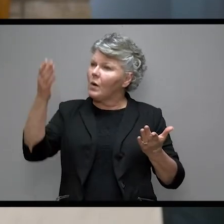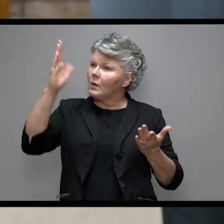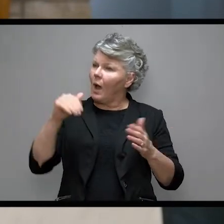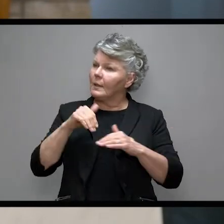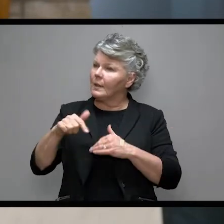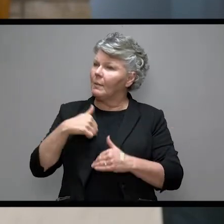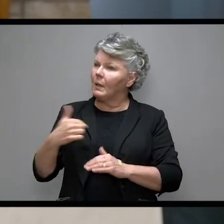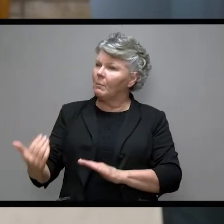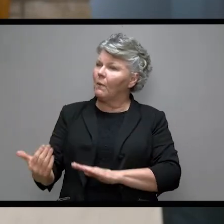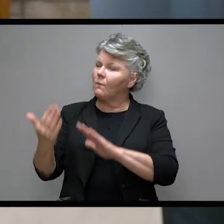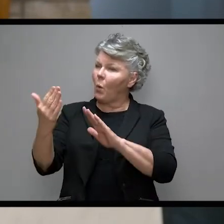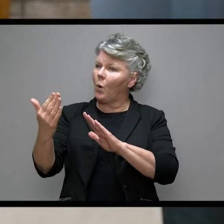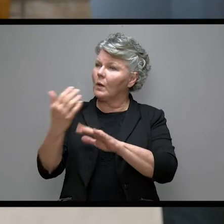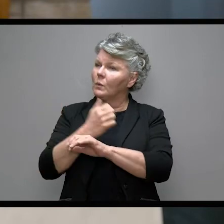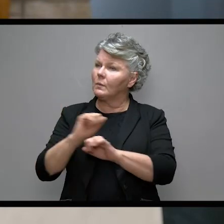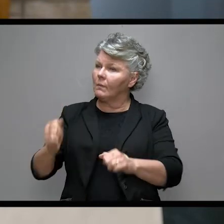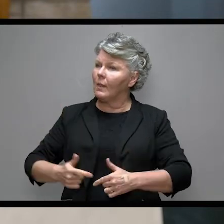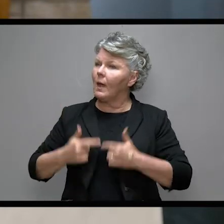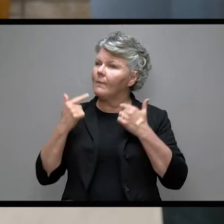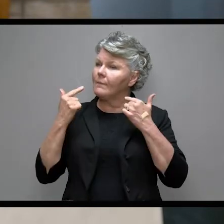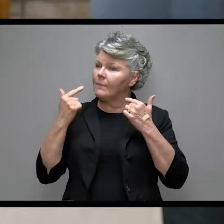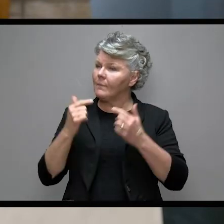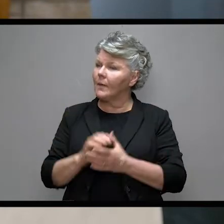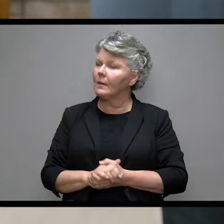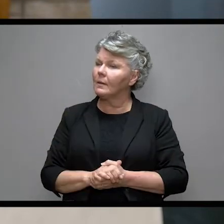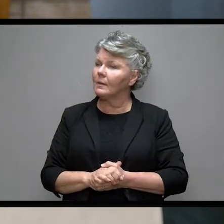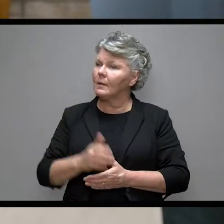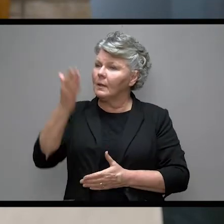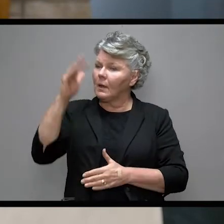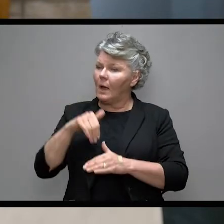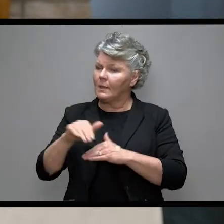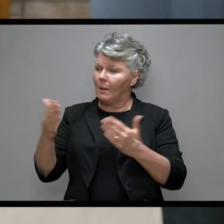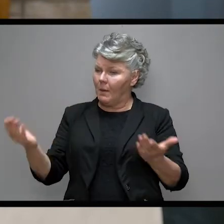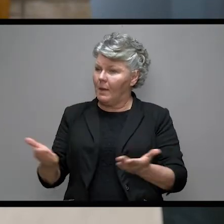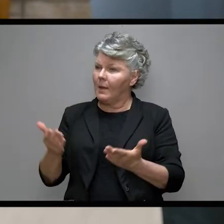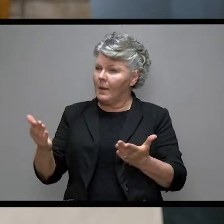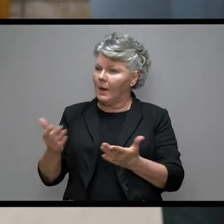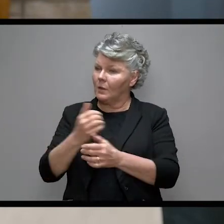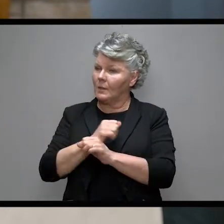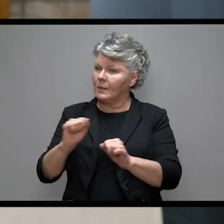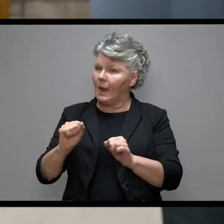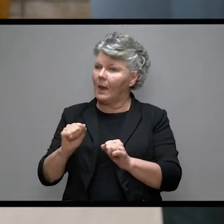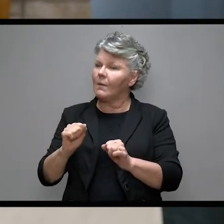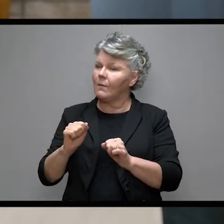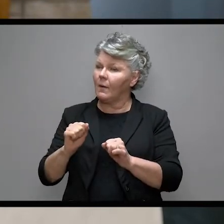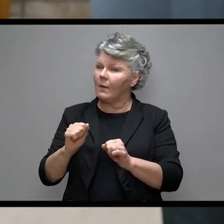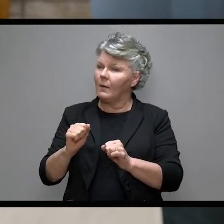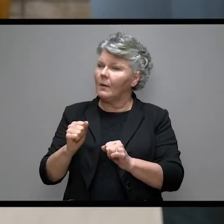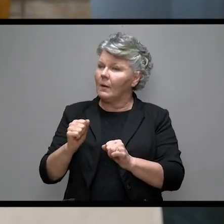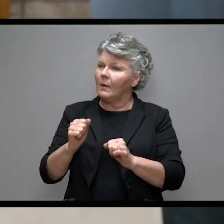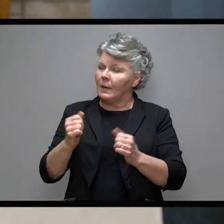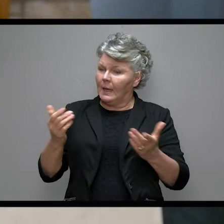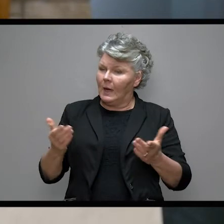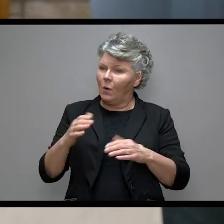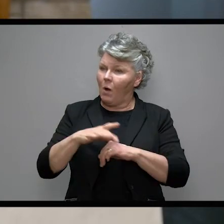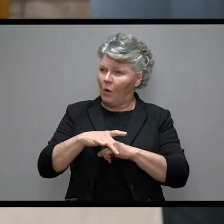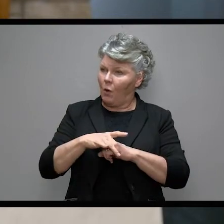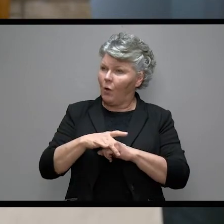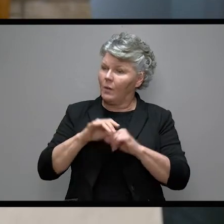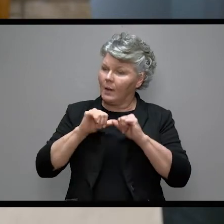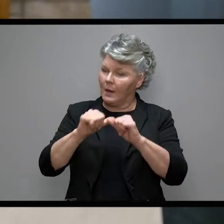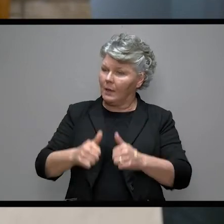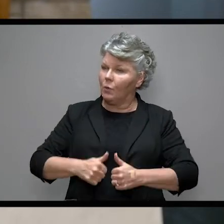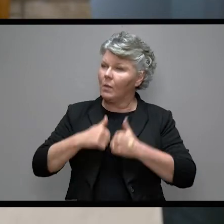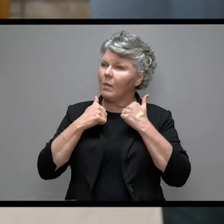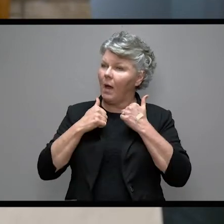sent me before you to preserve life God sent me before you to preserve for you a remnant on earth and to keep alive